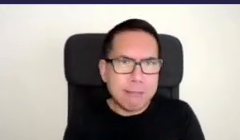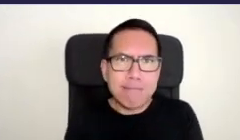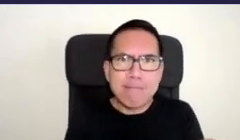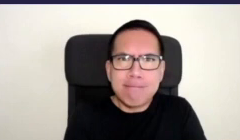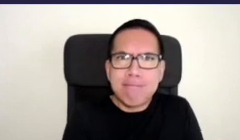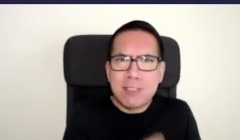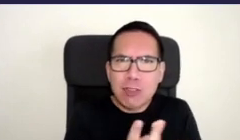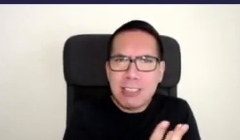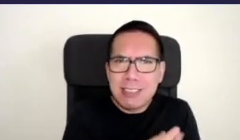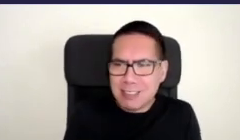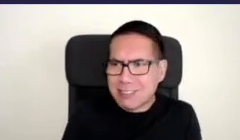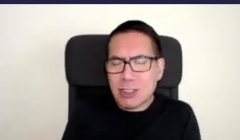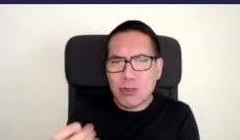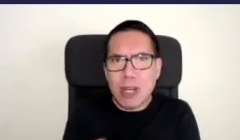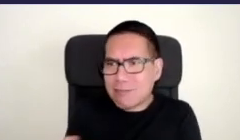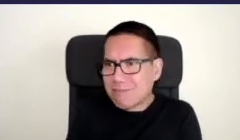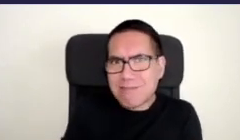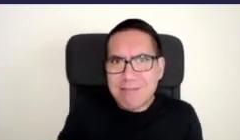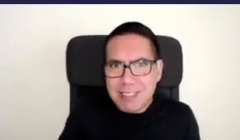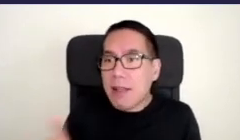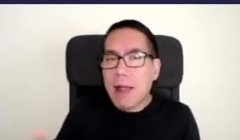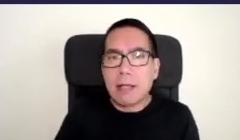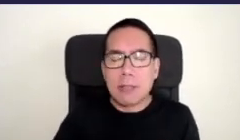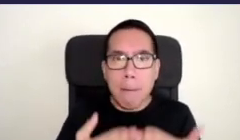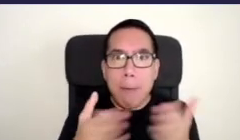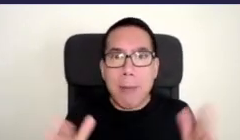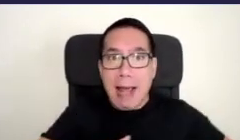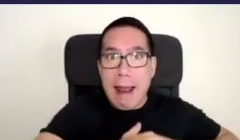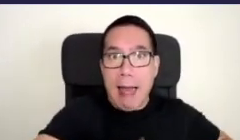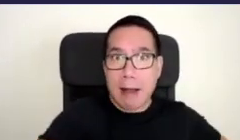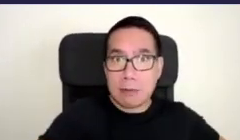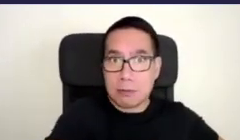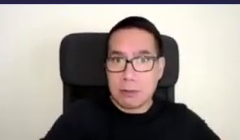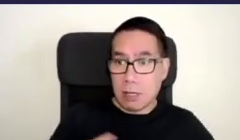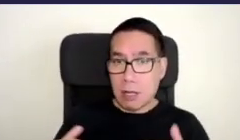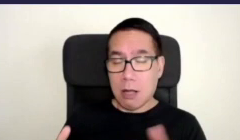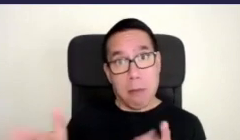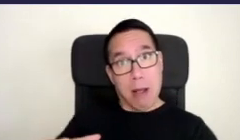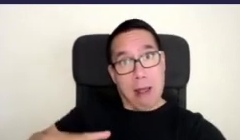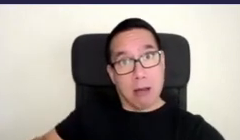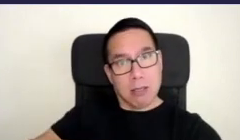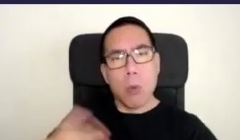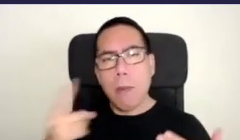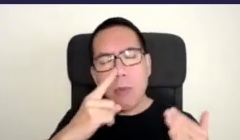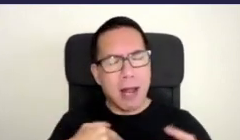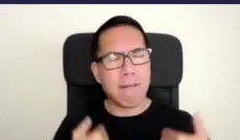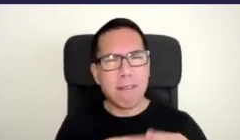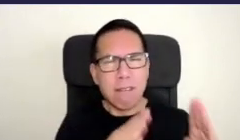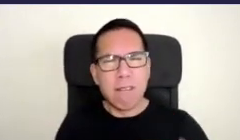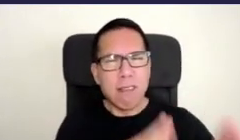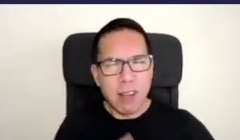they're the only public land where residents and this is this is across Australia across all councils